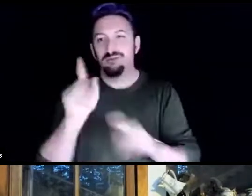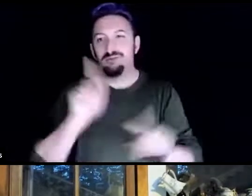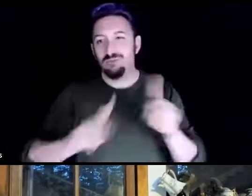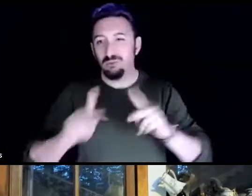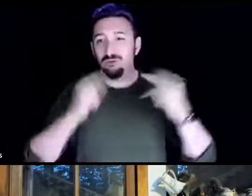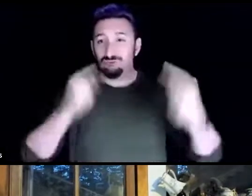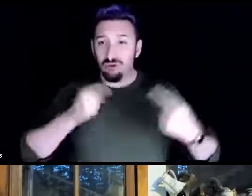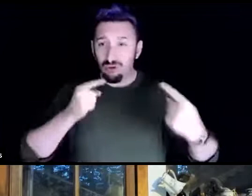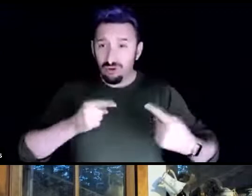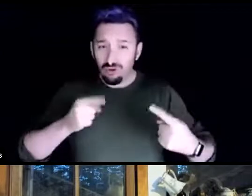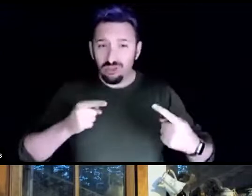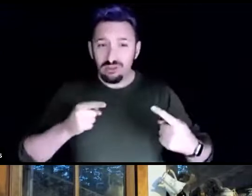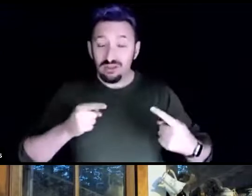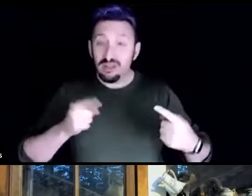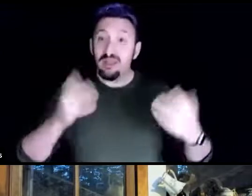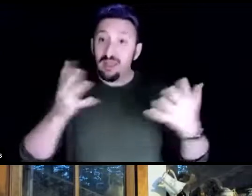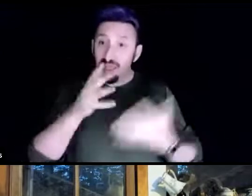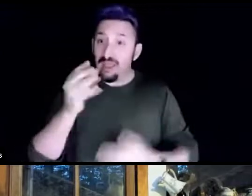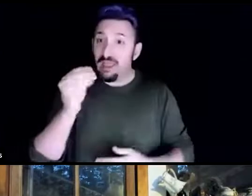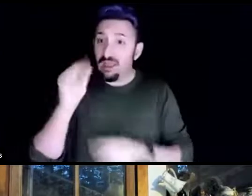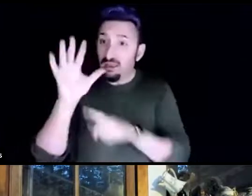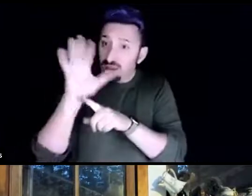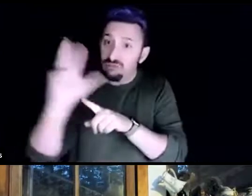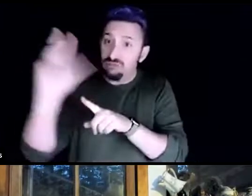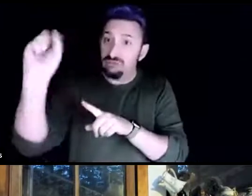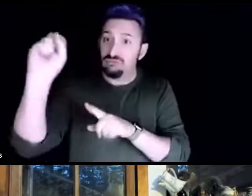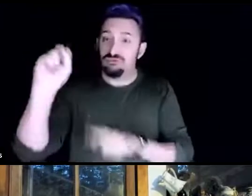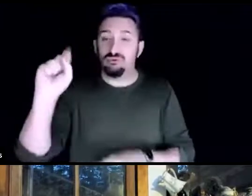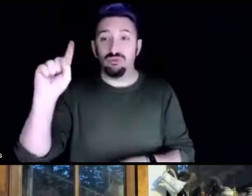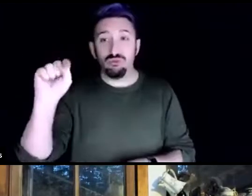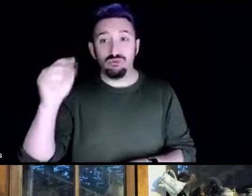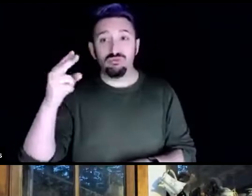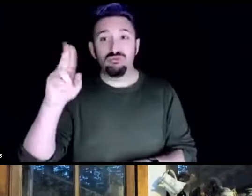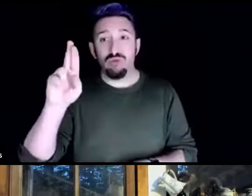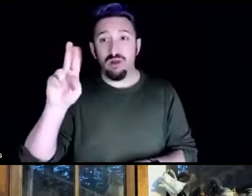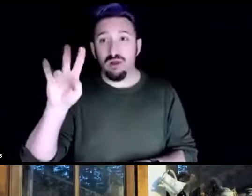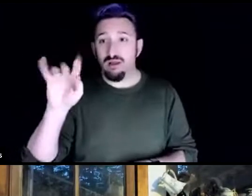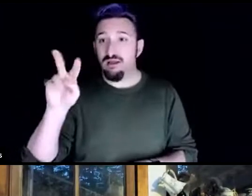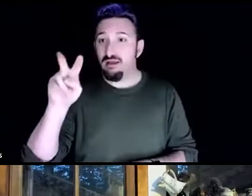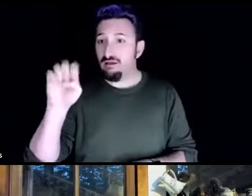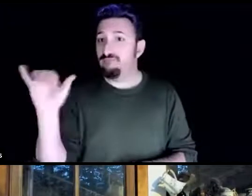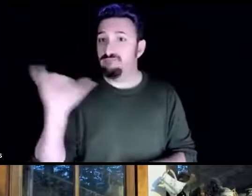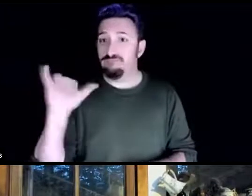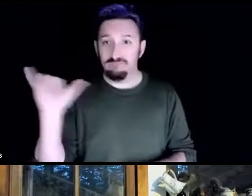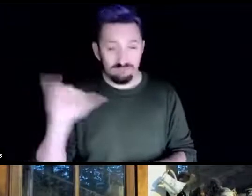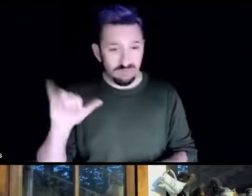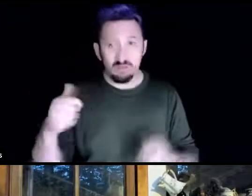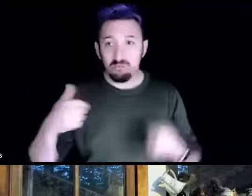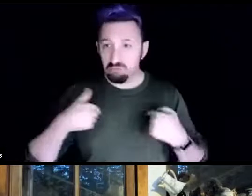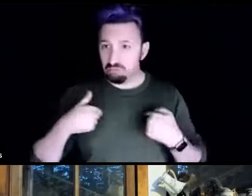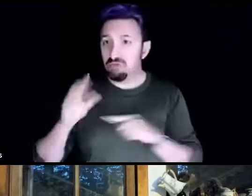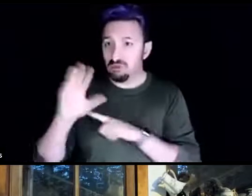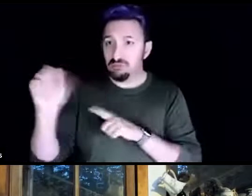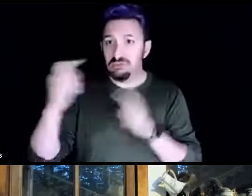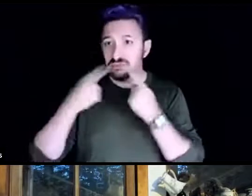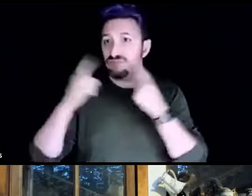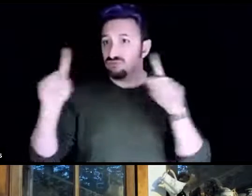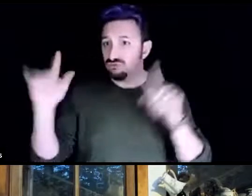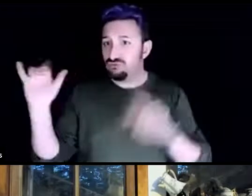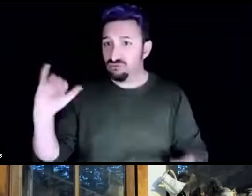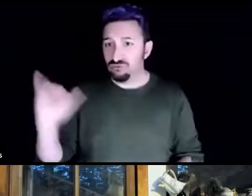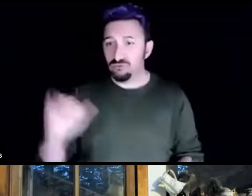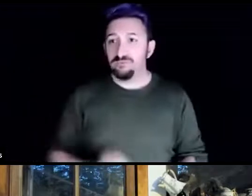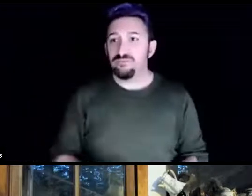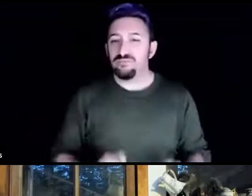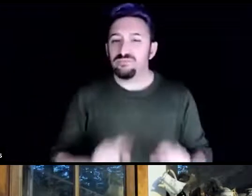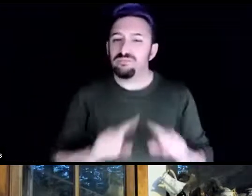thriving, also, I have to say I've been thriving. Um, but I think it's important for us to take a look